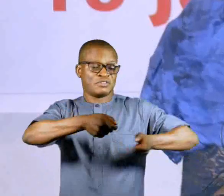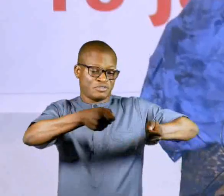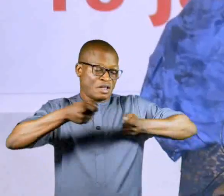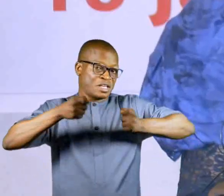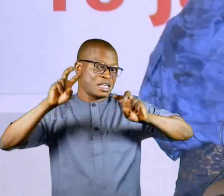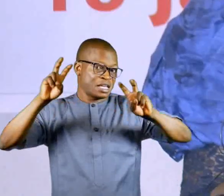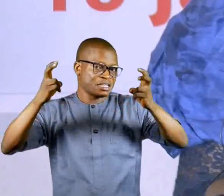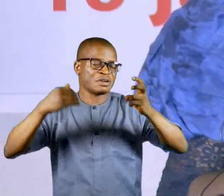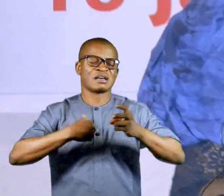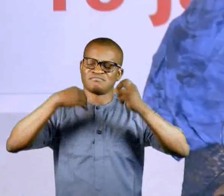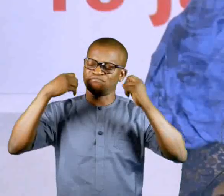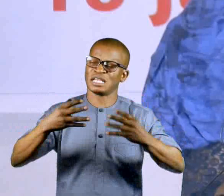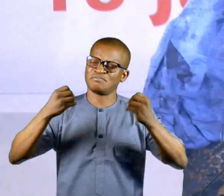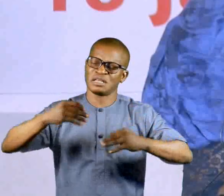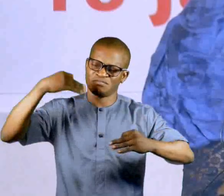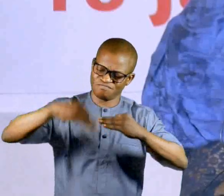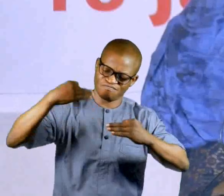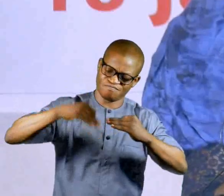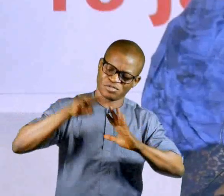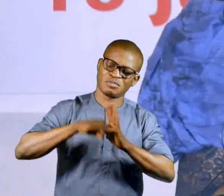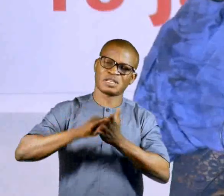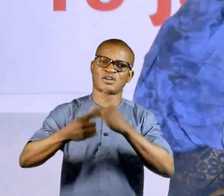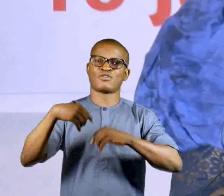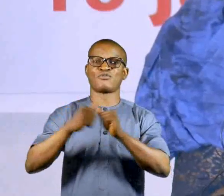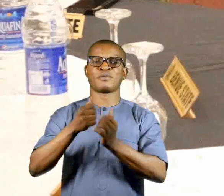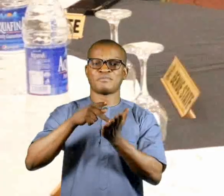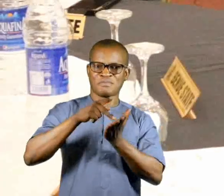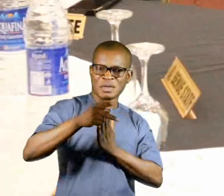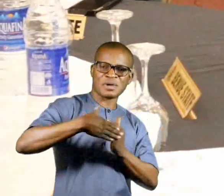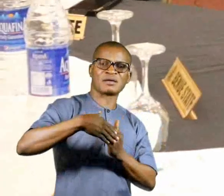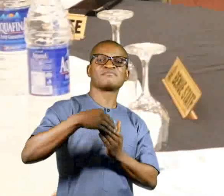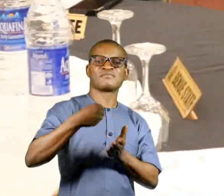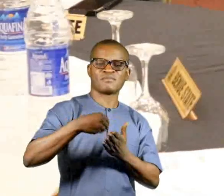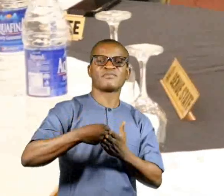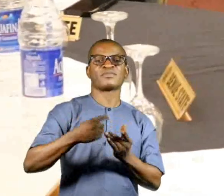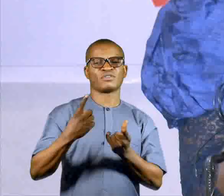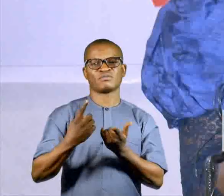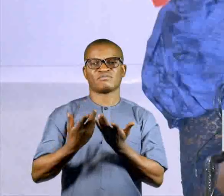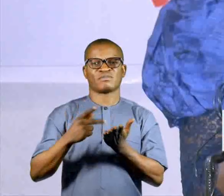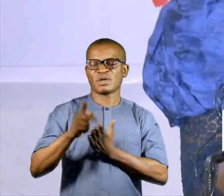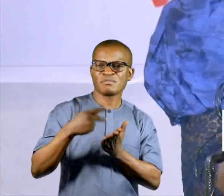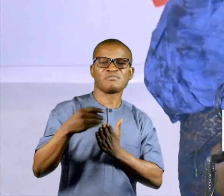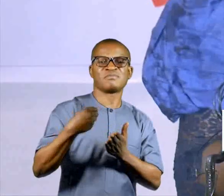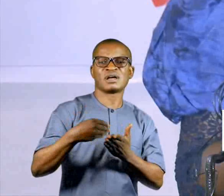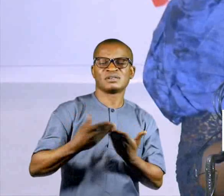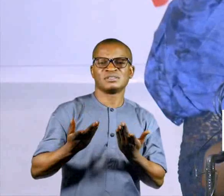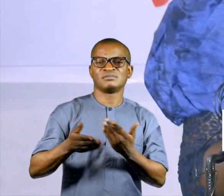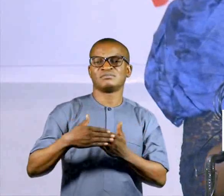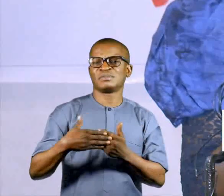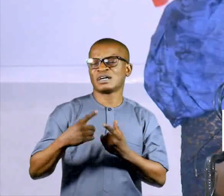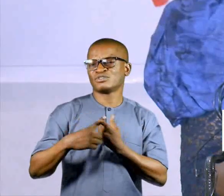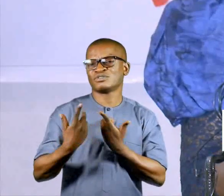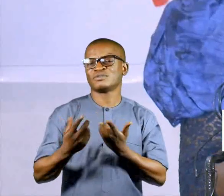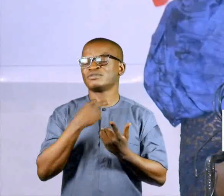more judgments that come with compensation for victims. And this is an area that I am pleading to